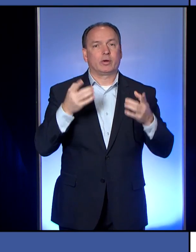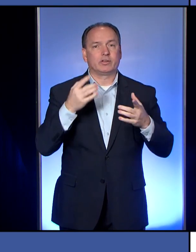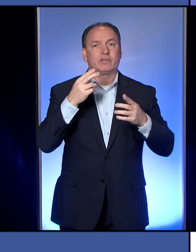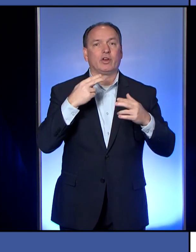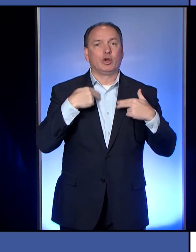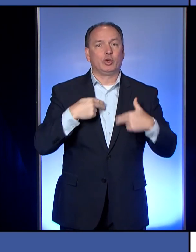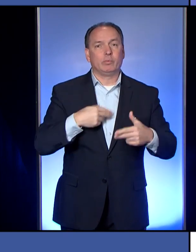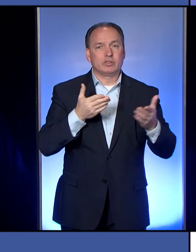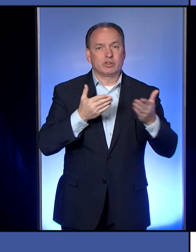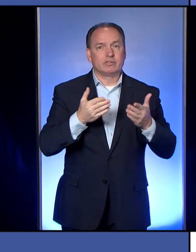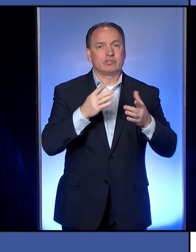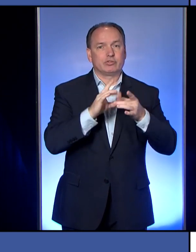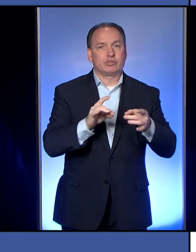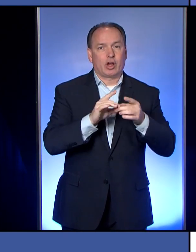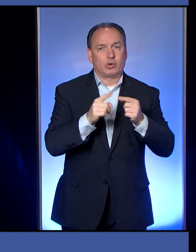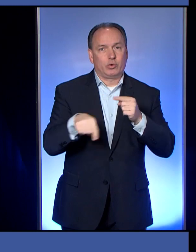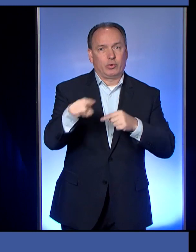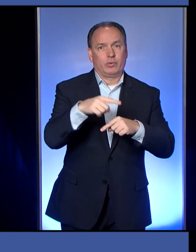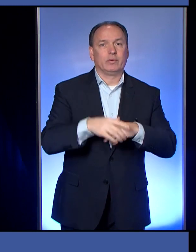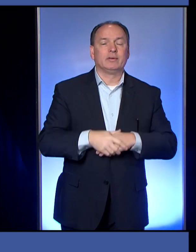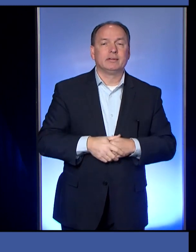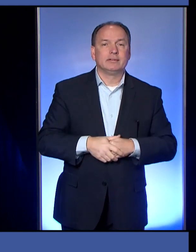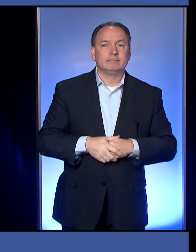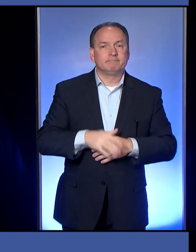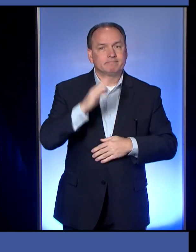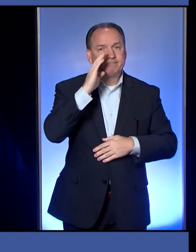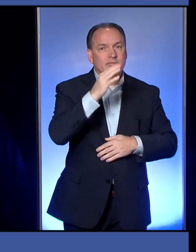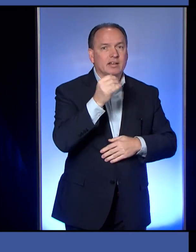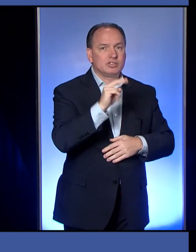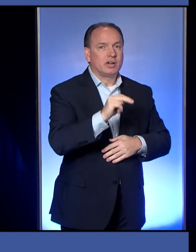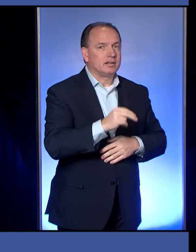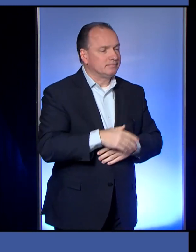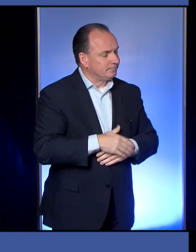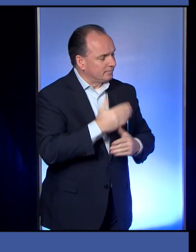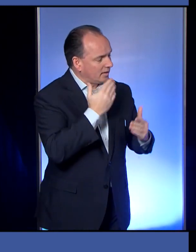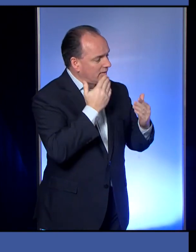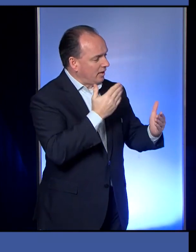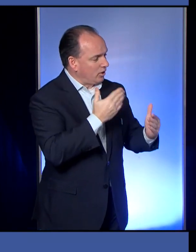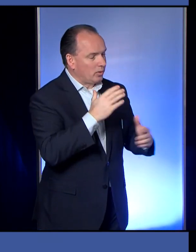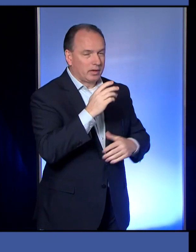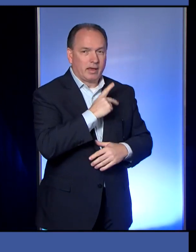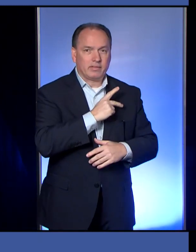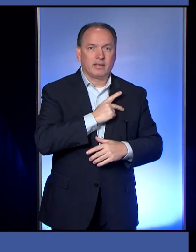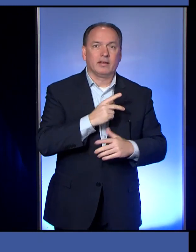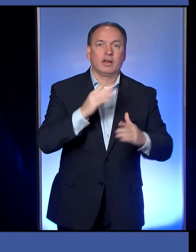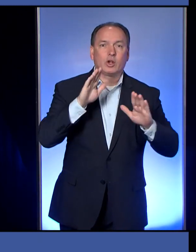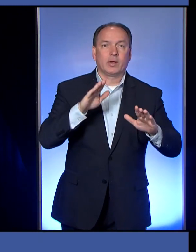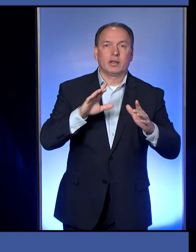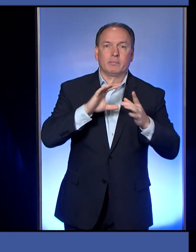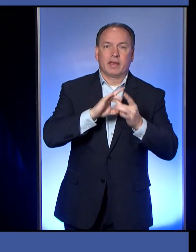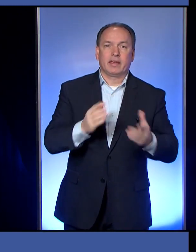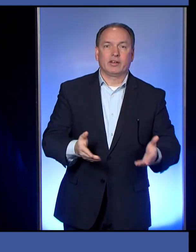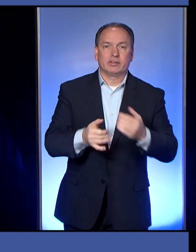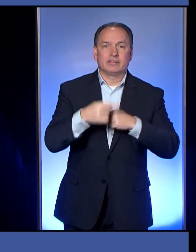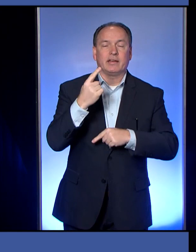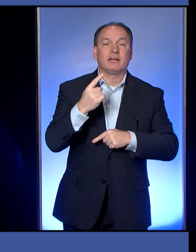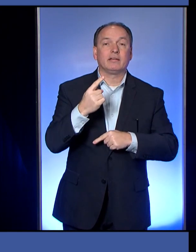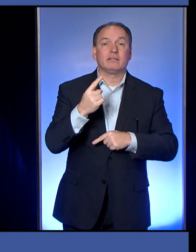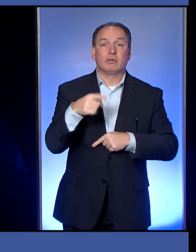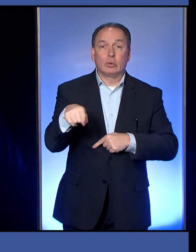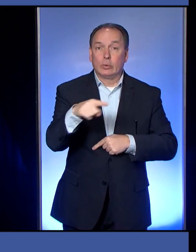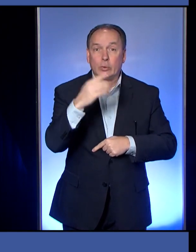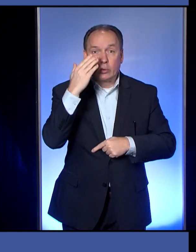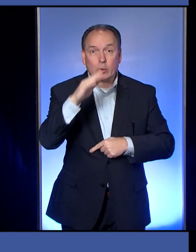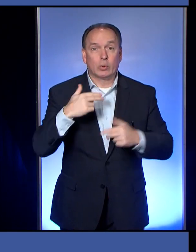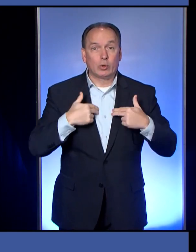to say a few words to you. John? Thank you, Kathy. It's great to be here this afternoon. For those of you who may not know, the